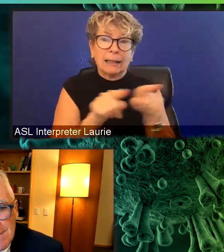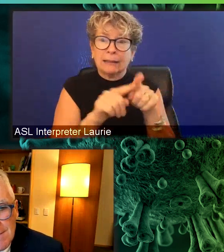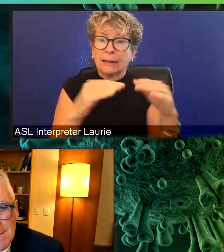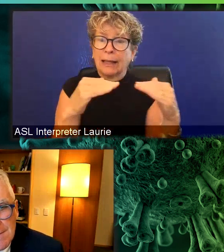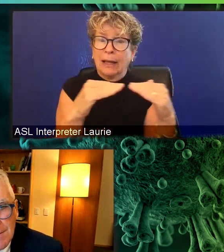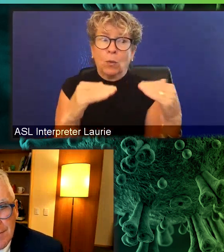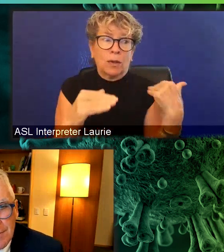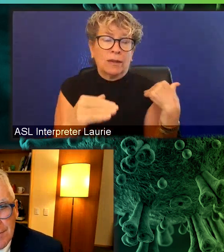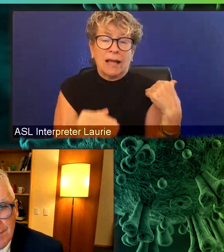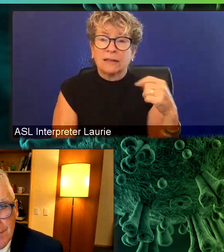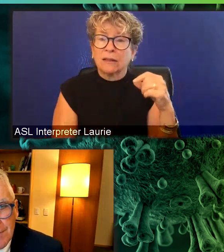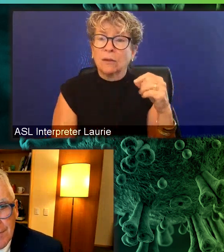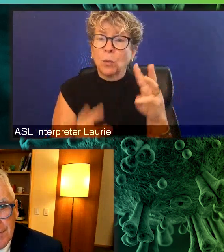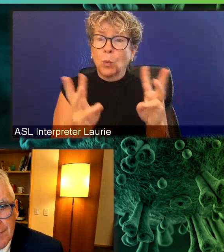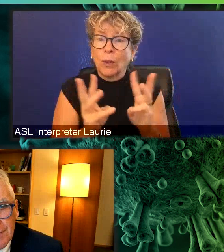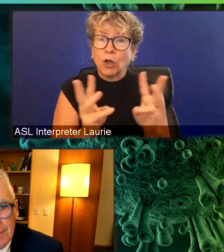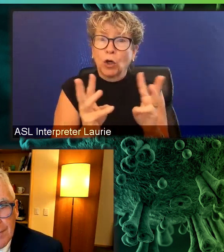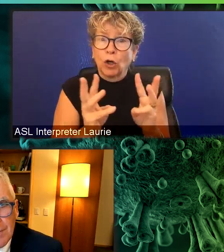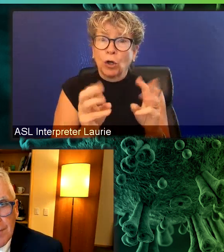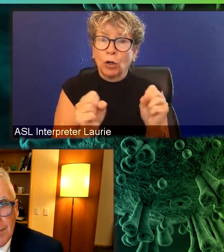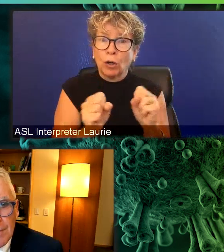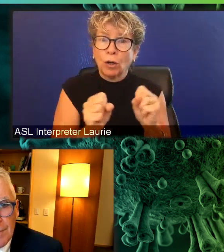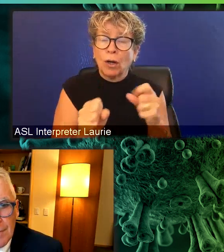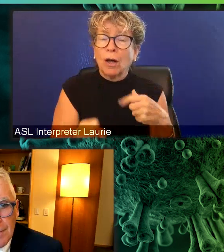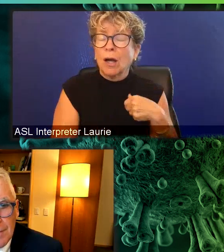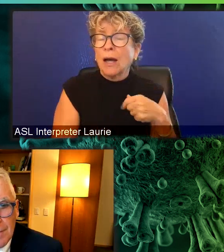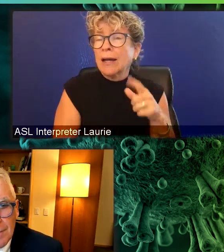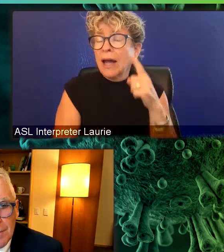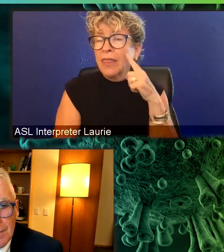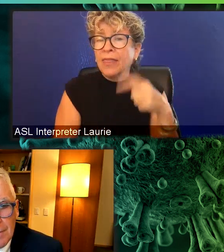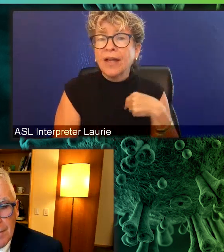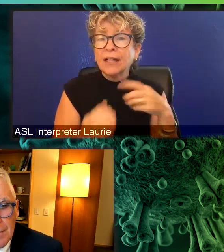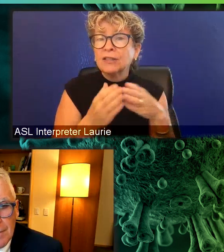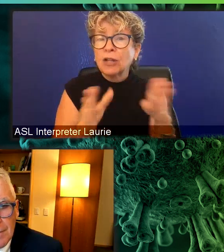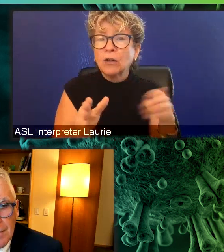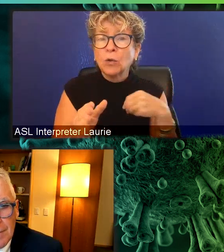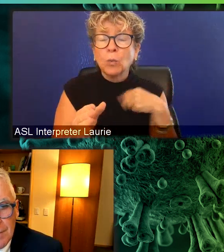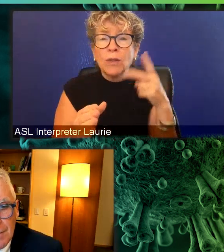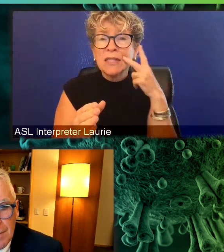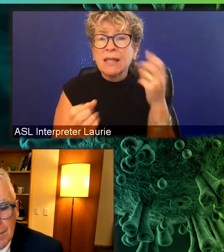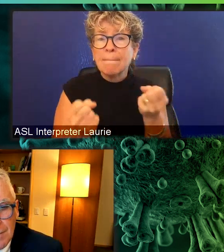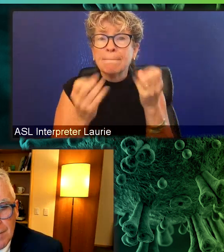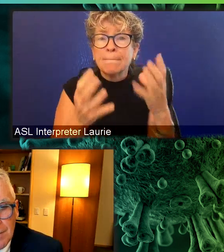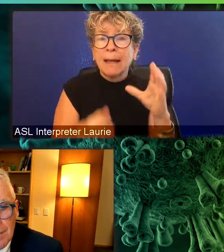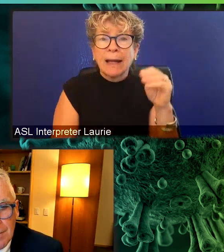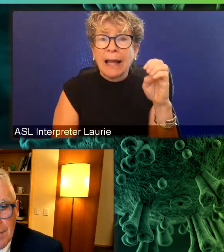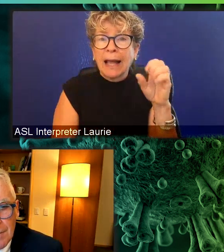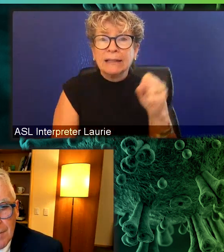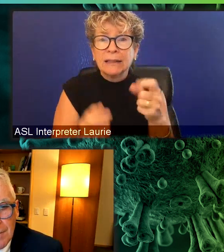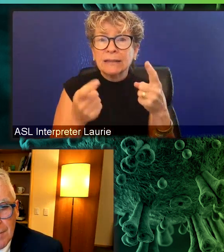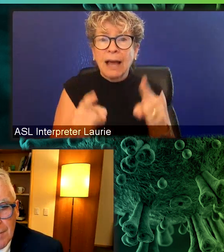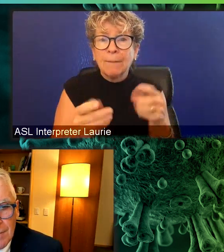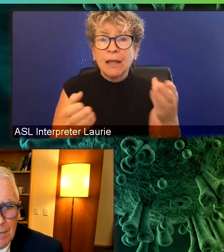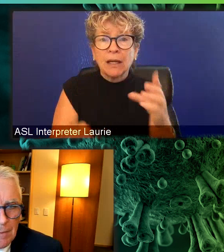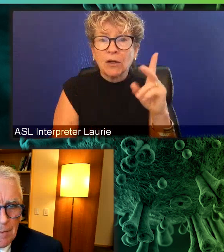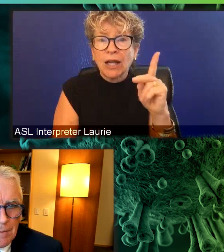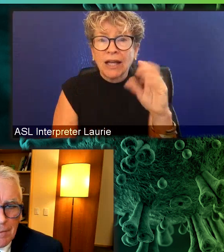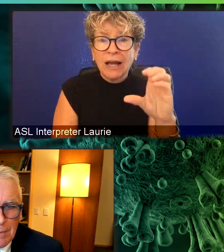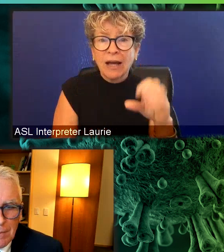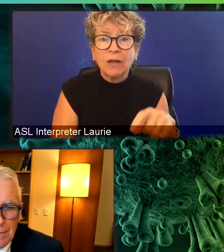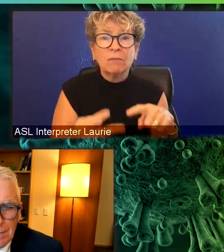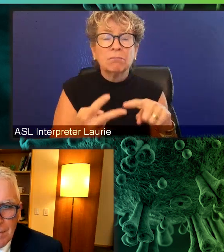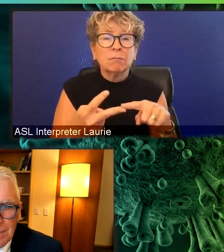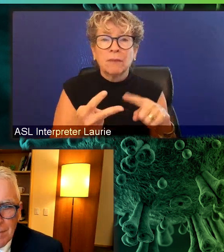expect that we can have a lot of cases that will, will happen in, in King County and in the U S, uh, in the following weeks.